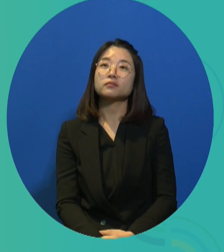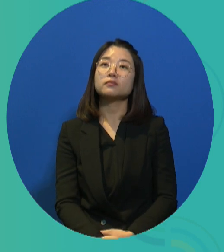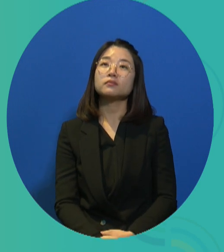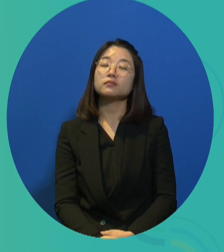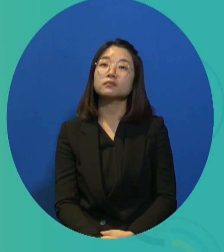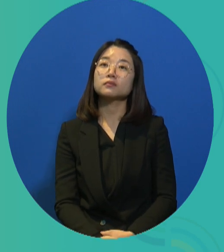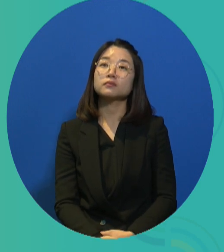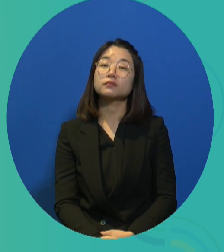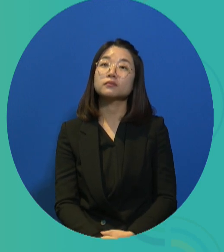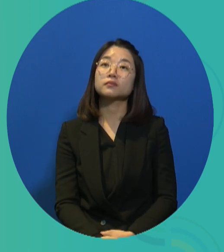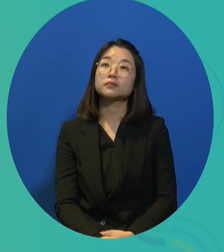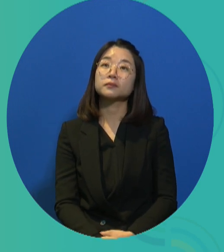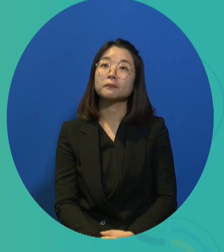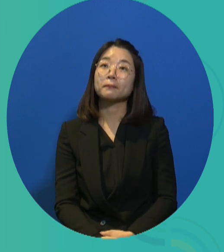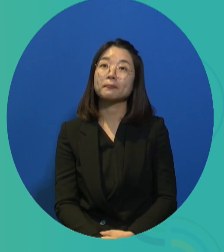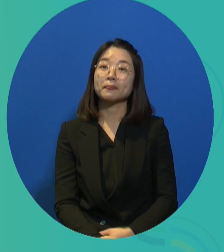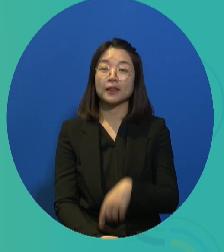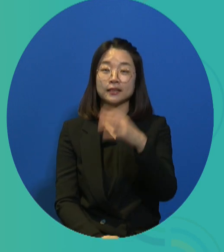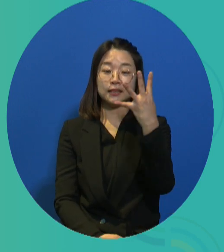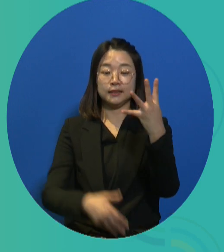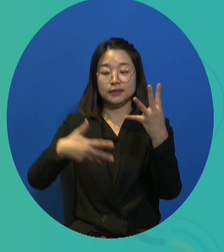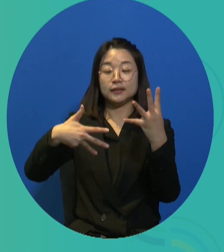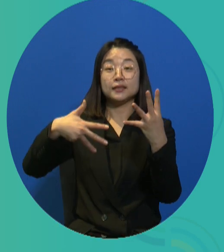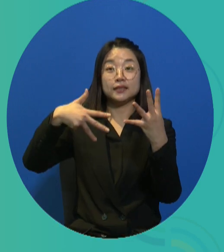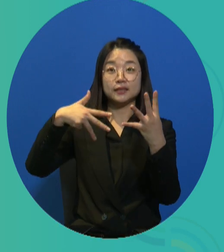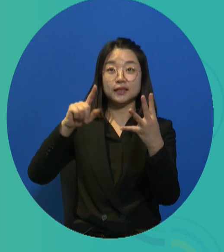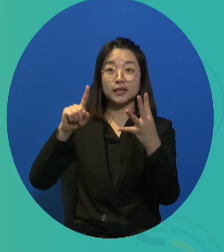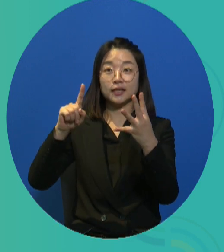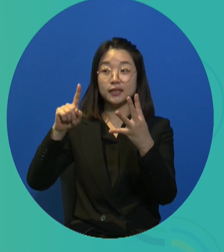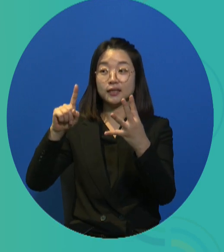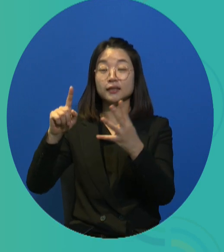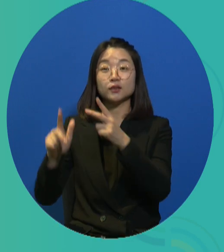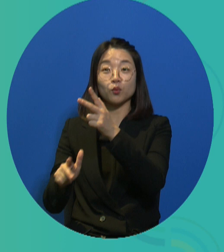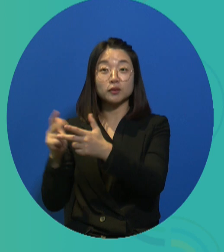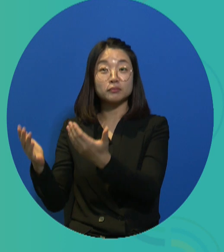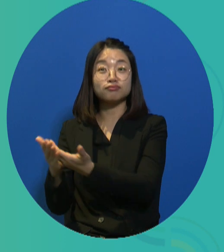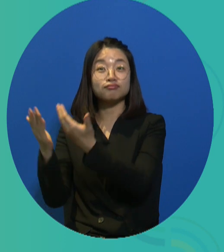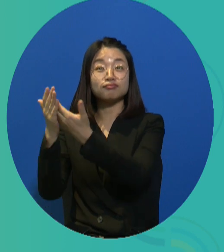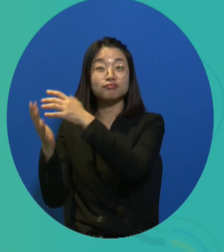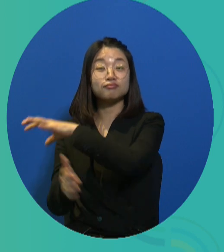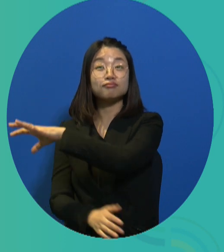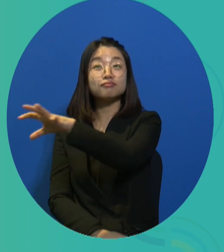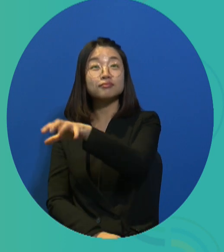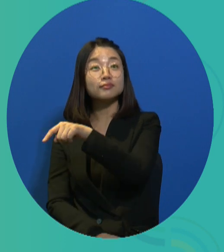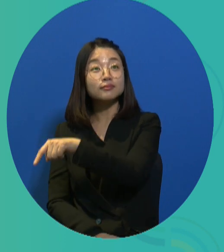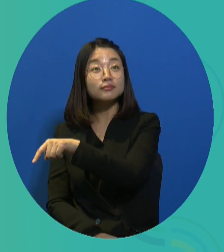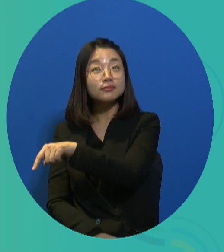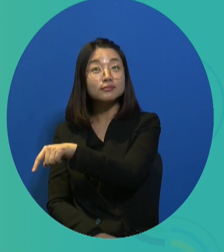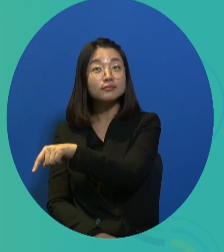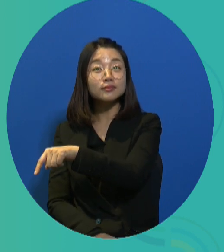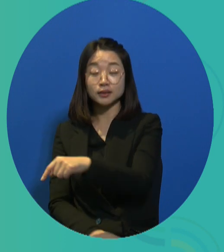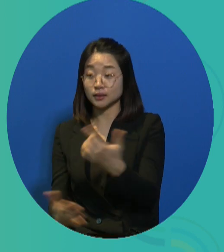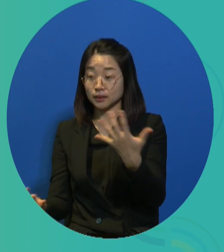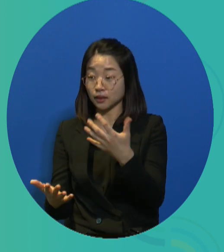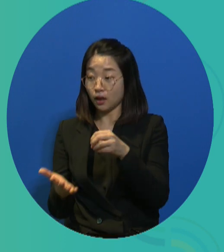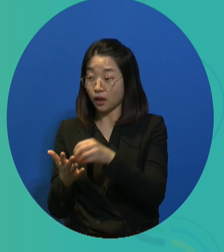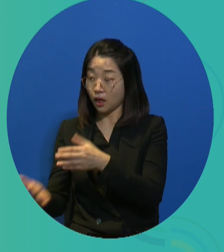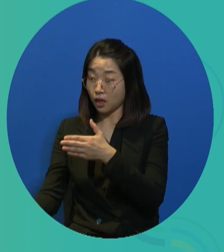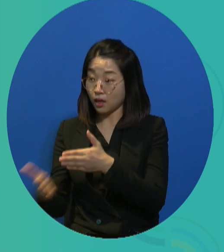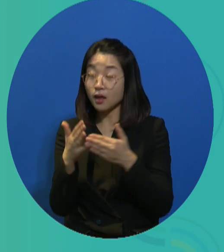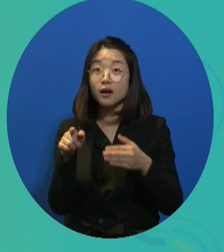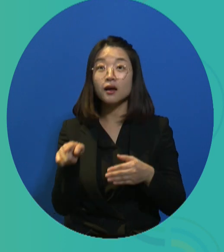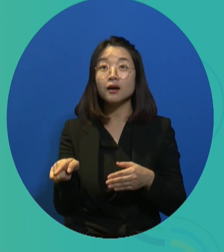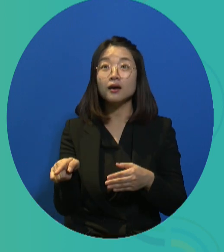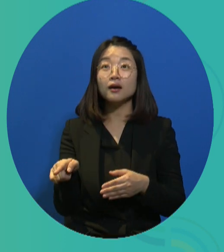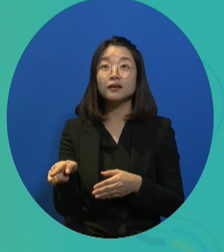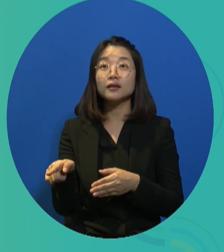there are two paradigms that are defining our lives, the challenges of the fourth industrial revolution and the climate crisis.